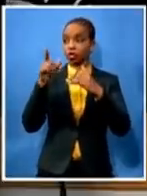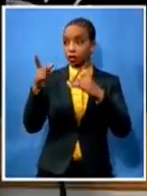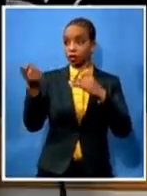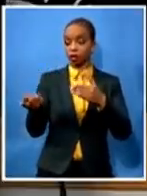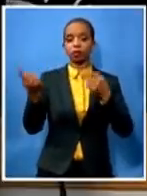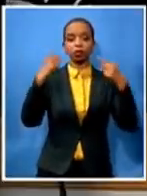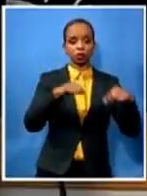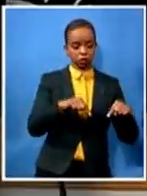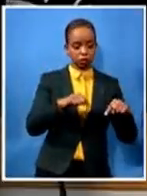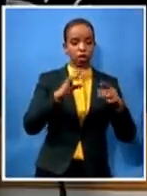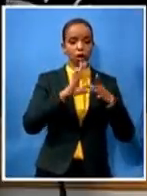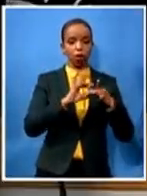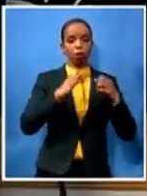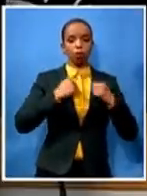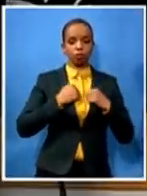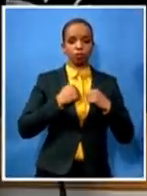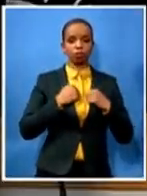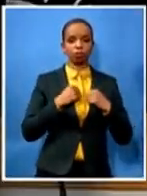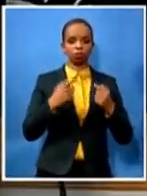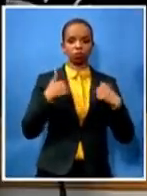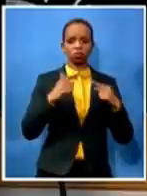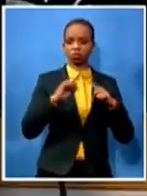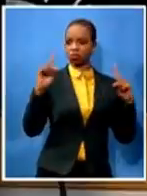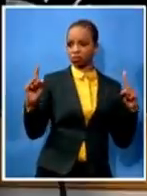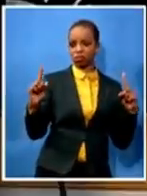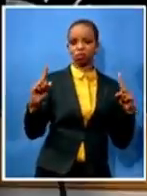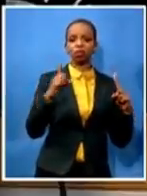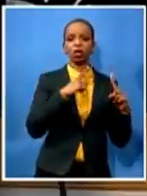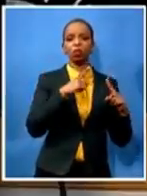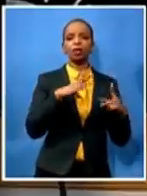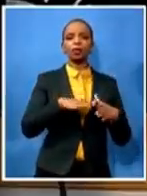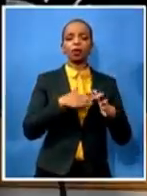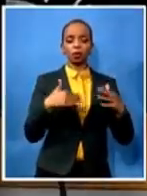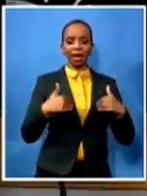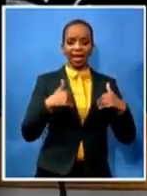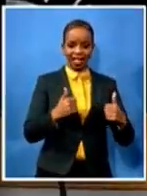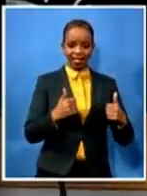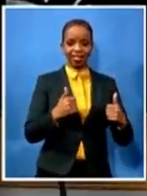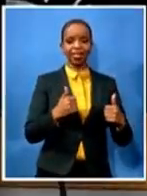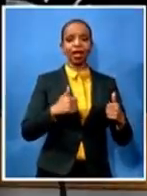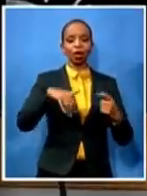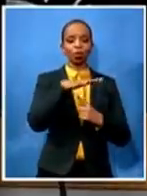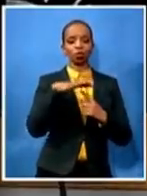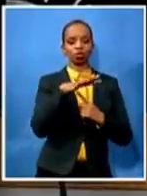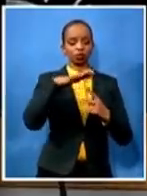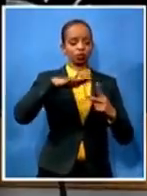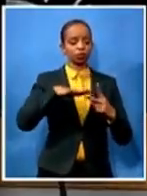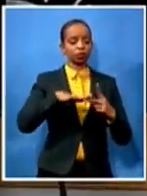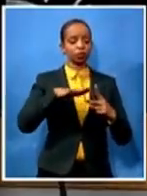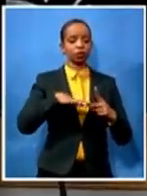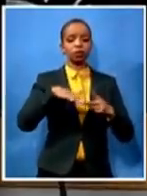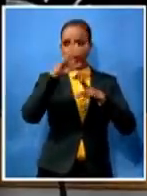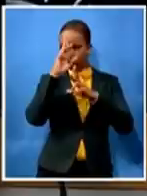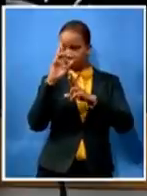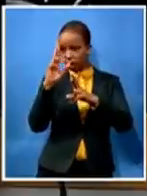health conditions but also because of the respect for the rule of law and allowed the team to work and in